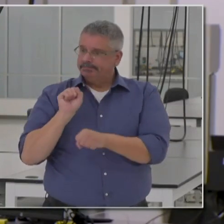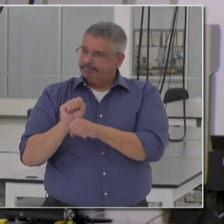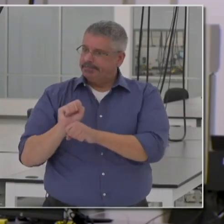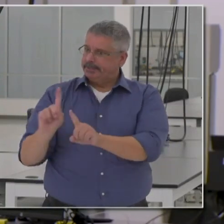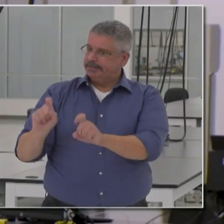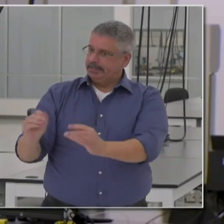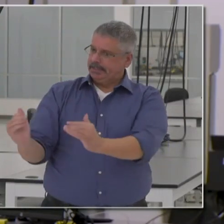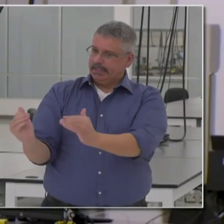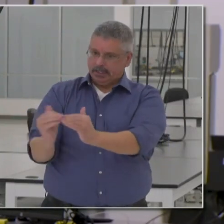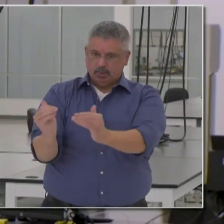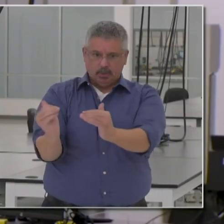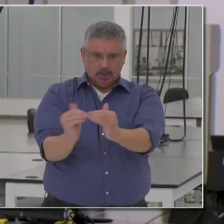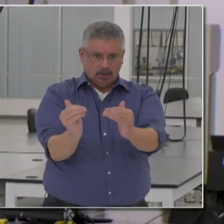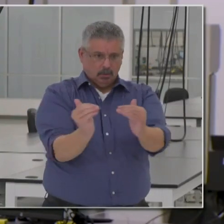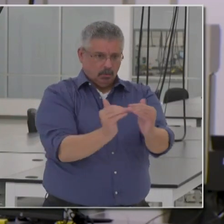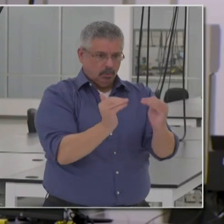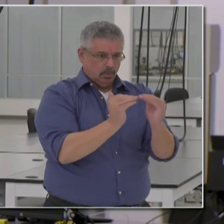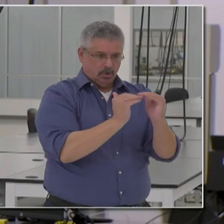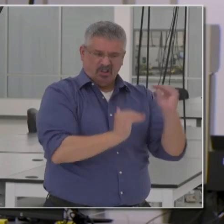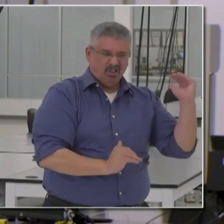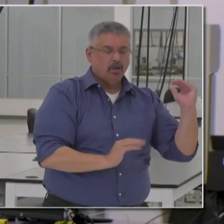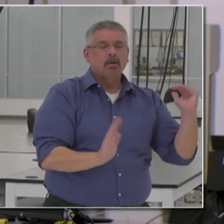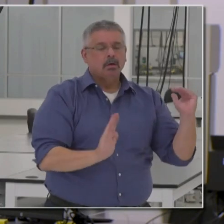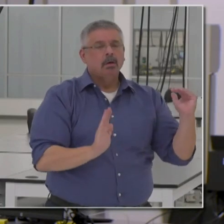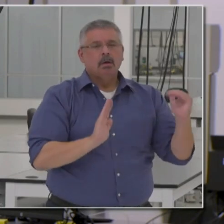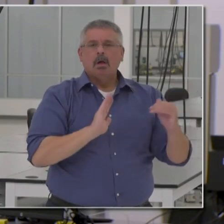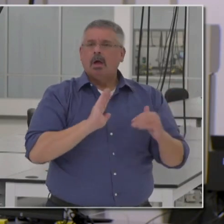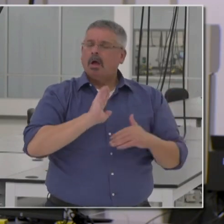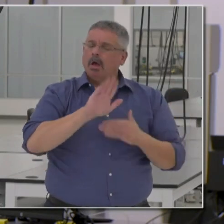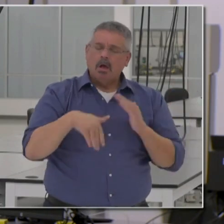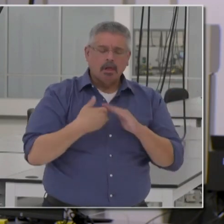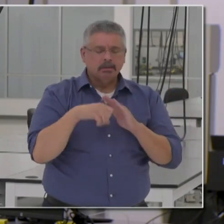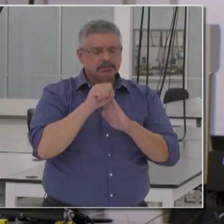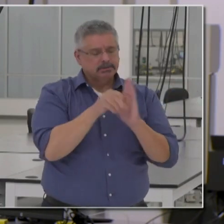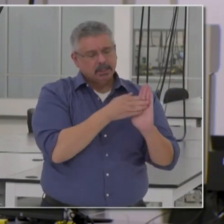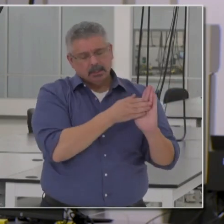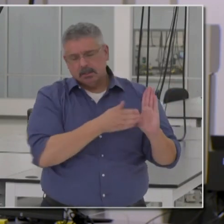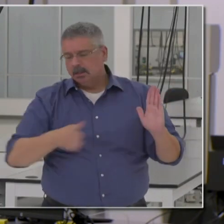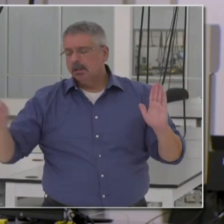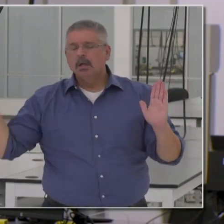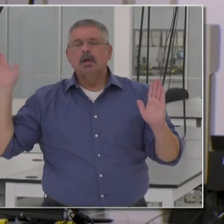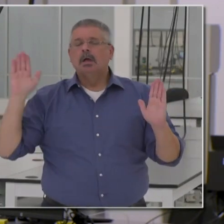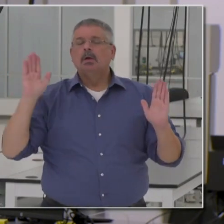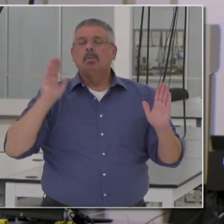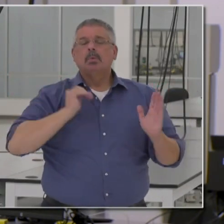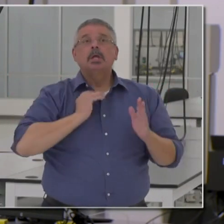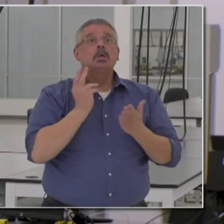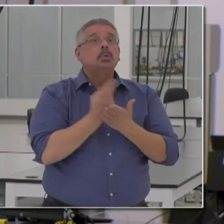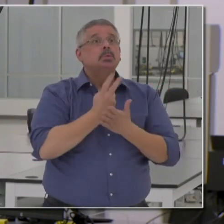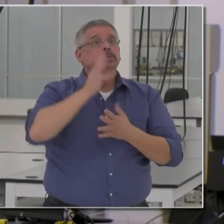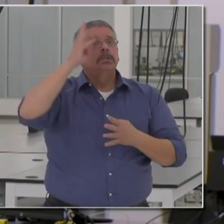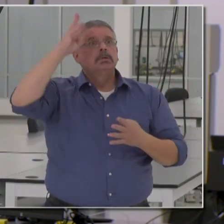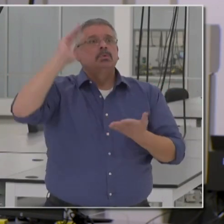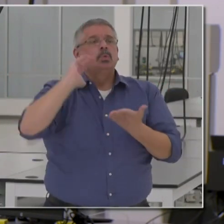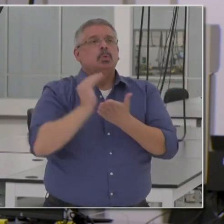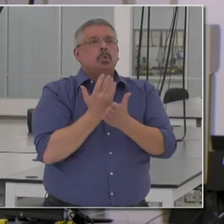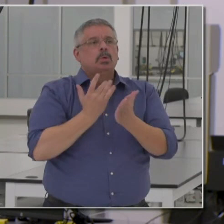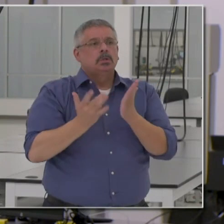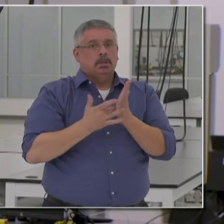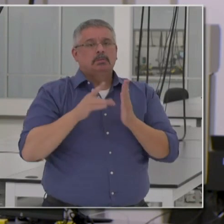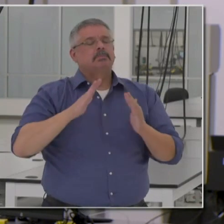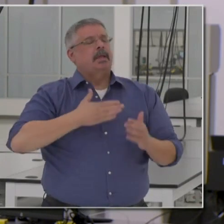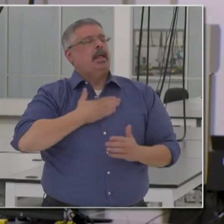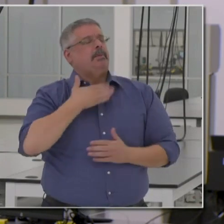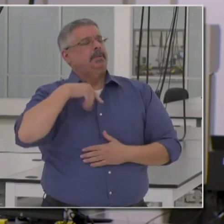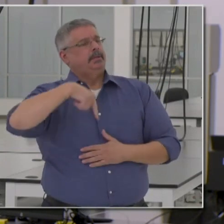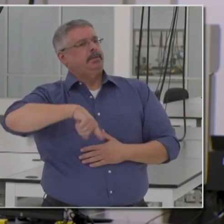that we have access in all parts of the state and that we always, always introduce innovation. We are very happy that this lab has